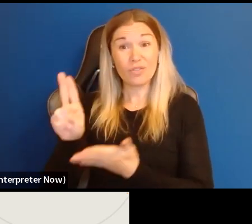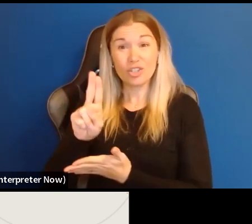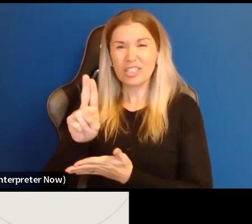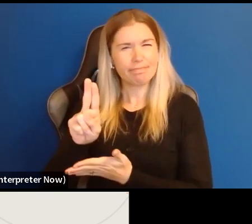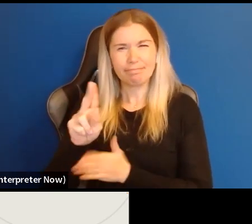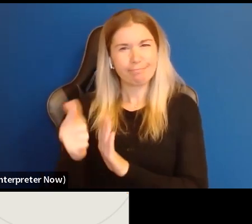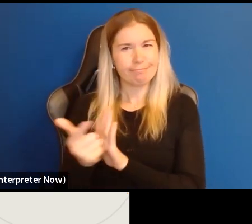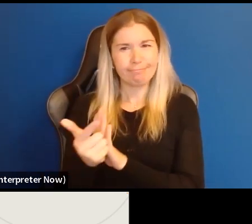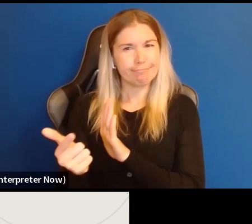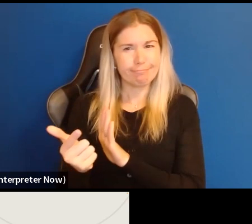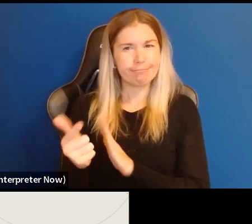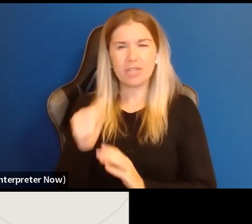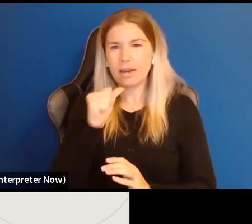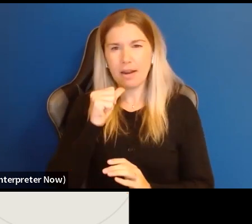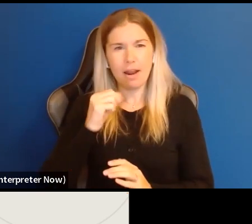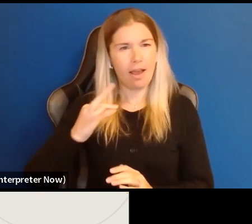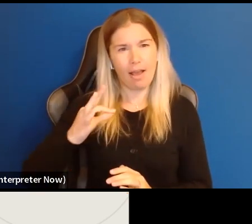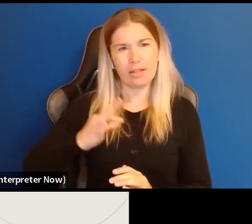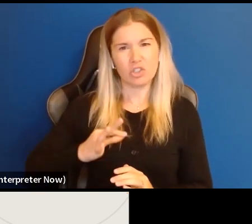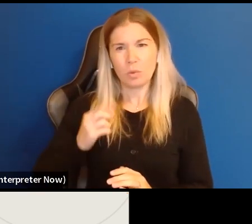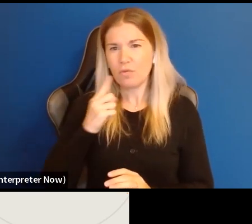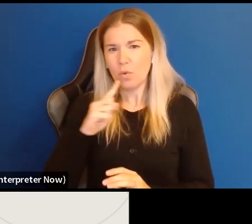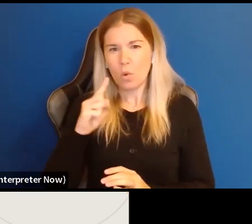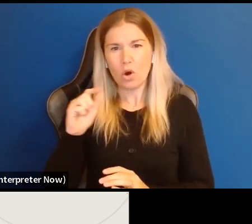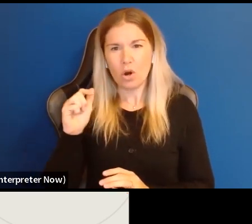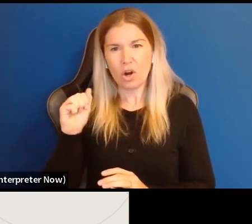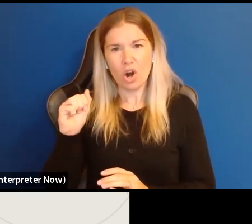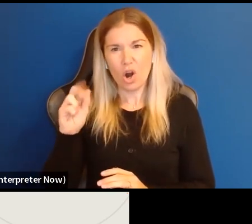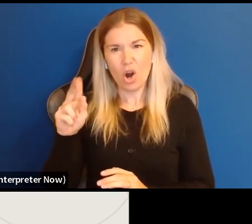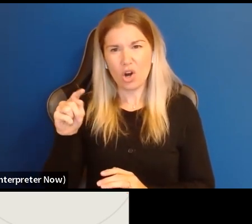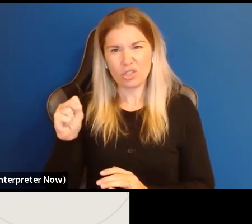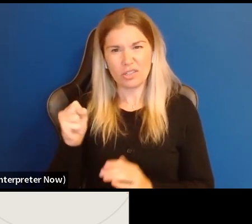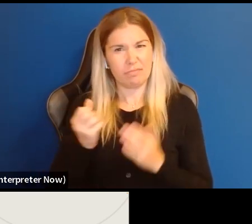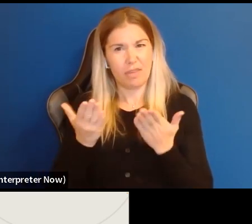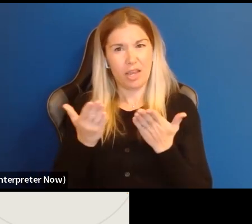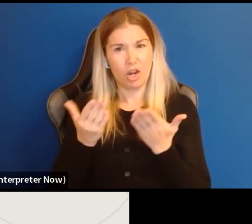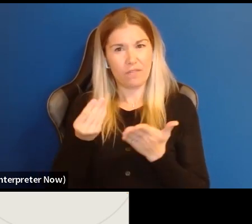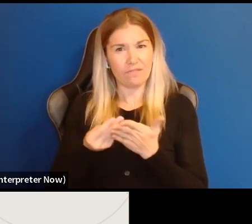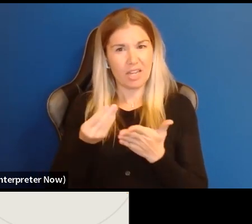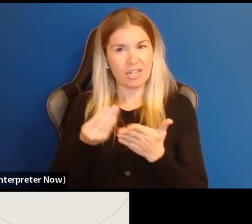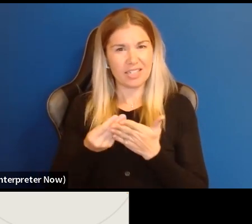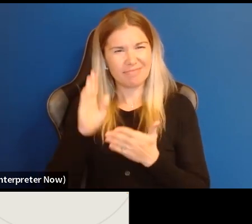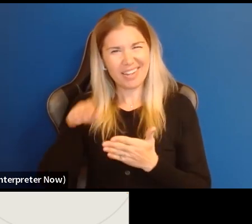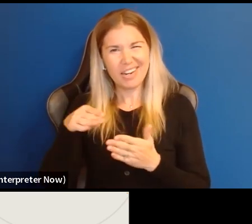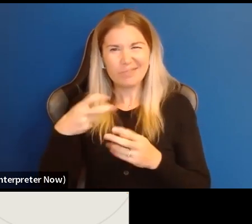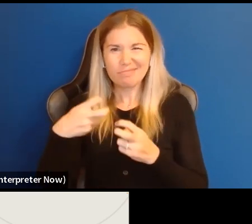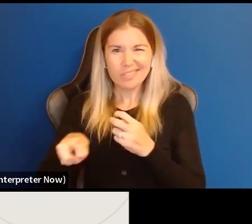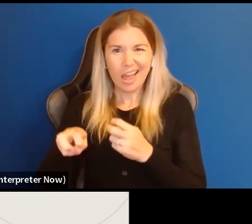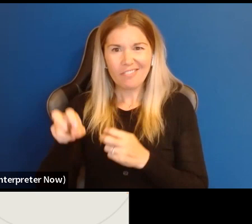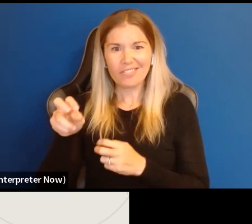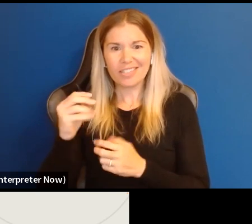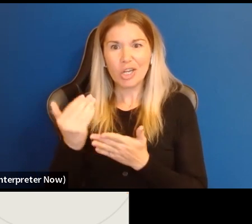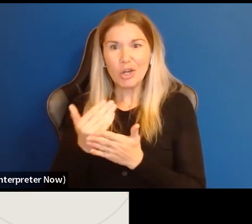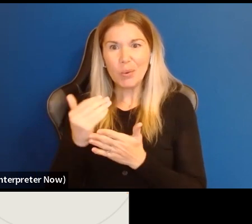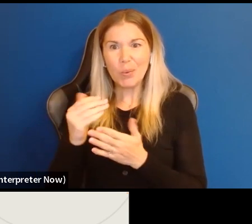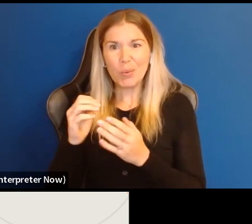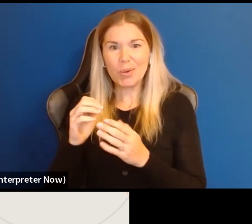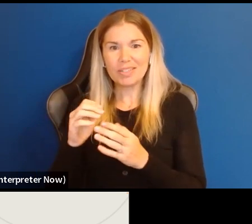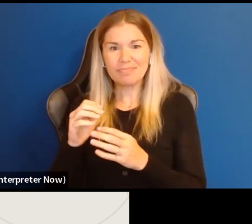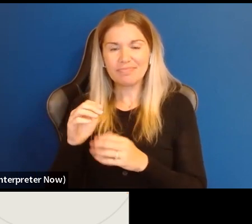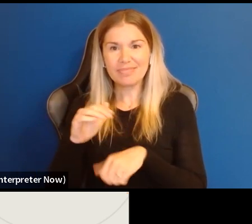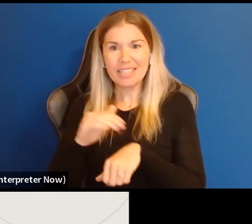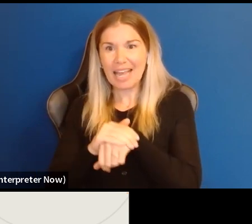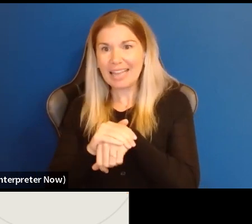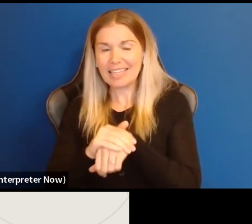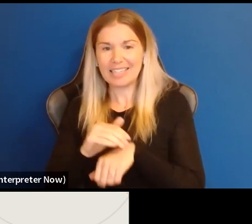not eligible for arts here funding. I know that it's a bit tough in New England, where are you know world